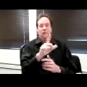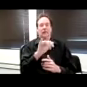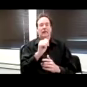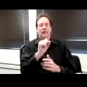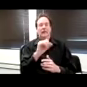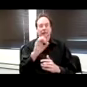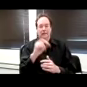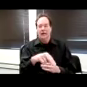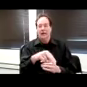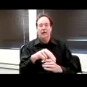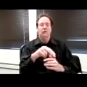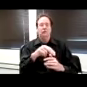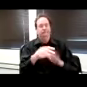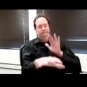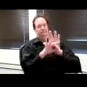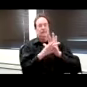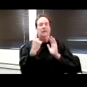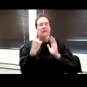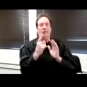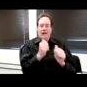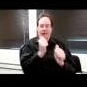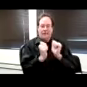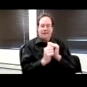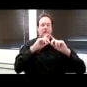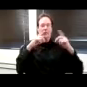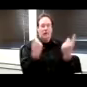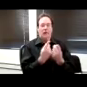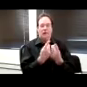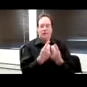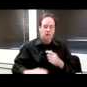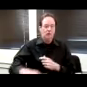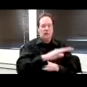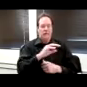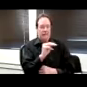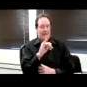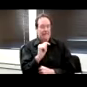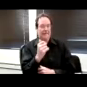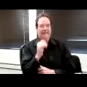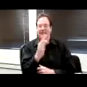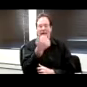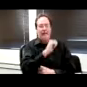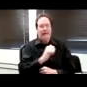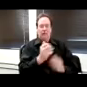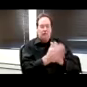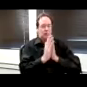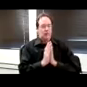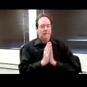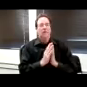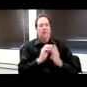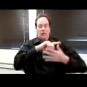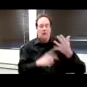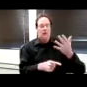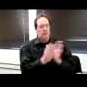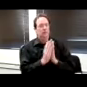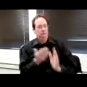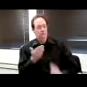appointed for every department across MIT. So, if there were any requests, those requests could go to the